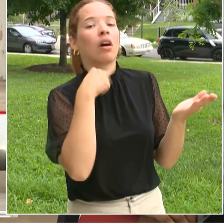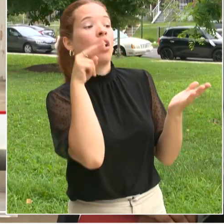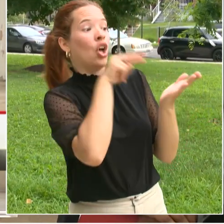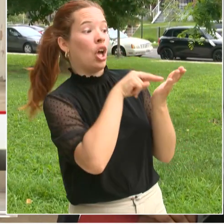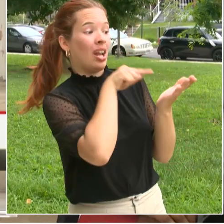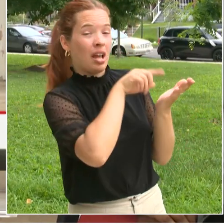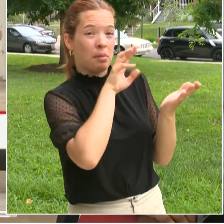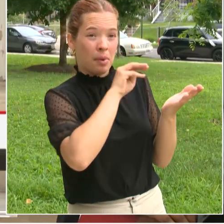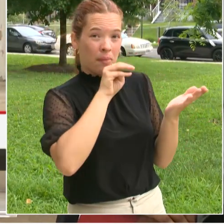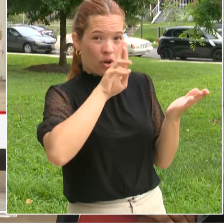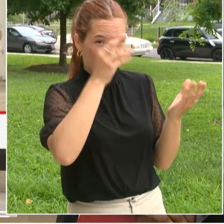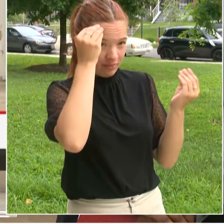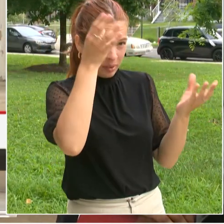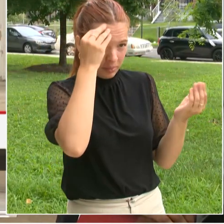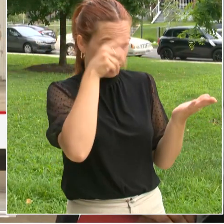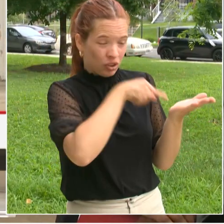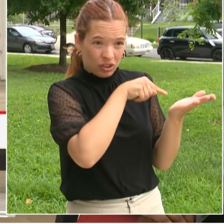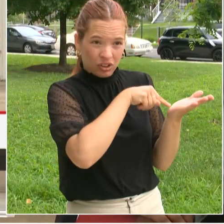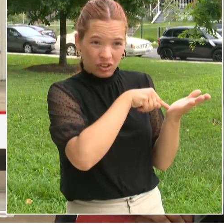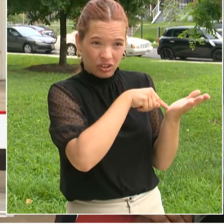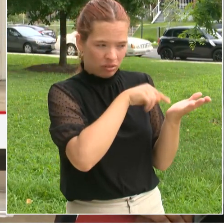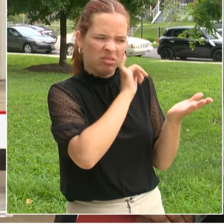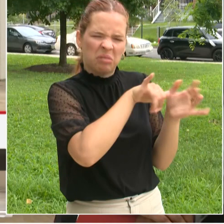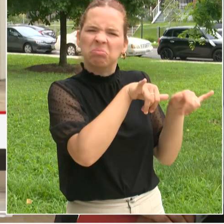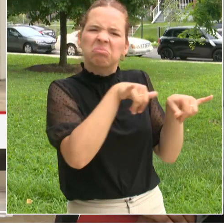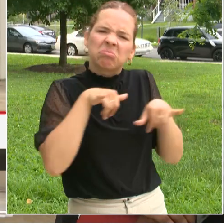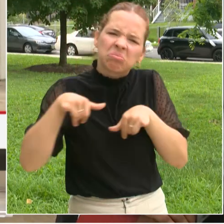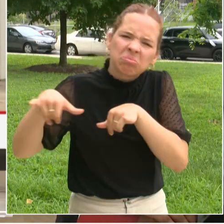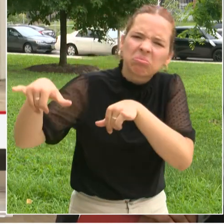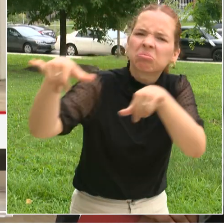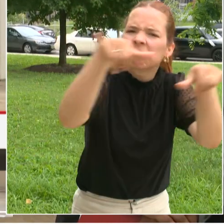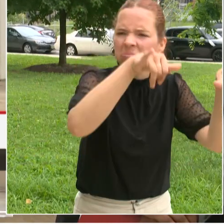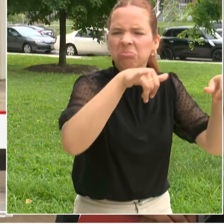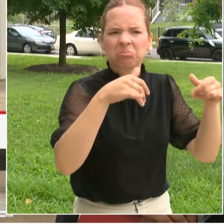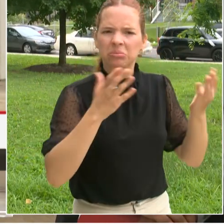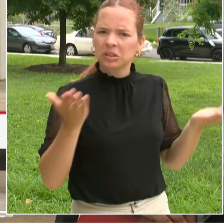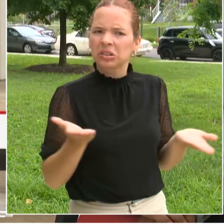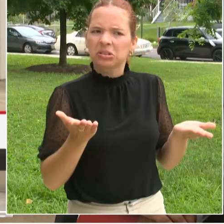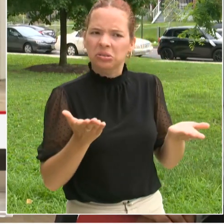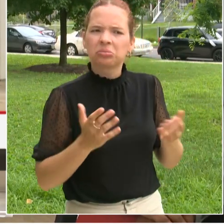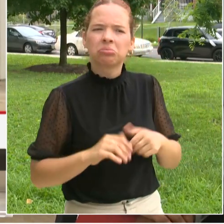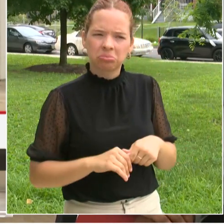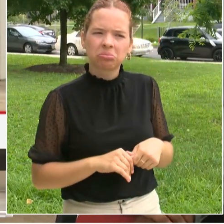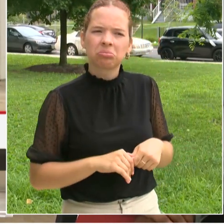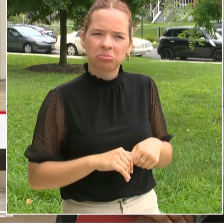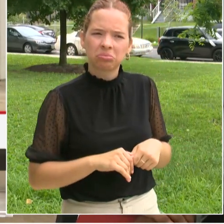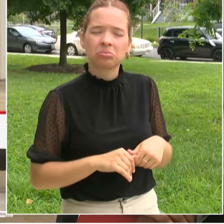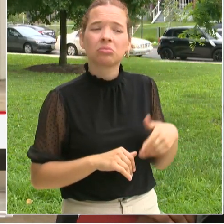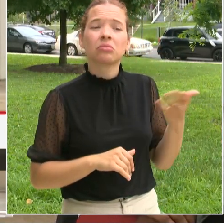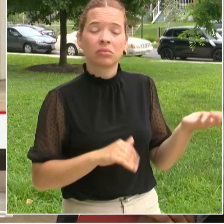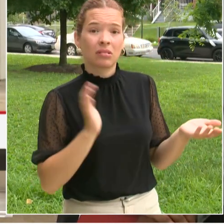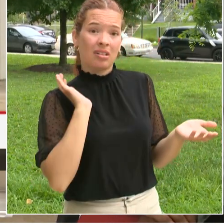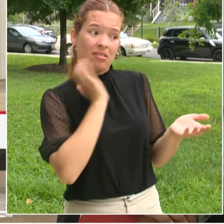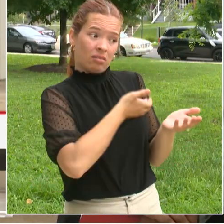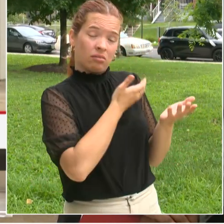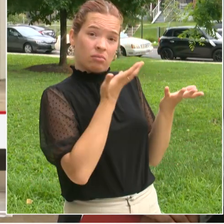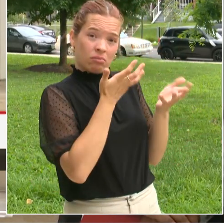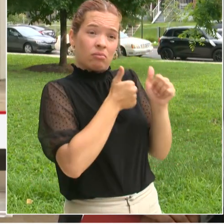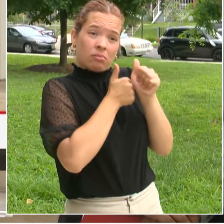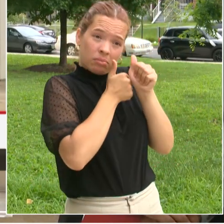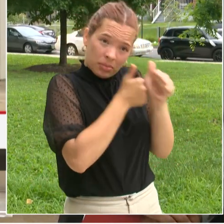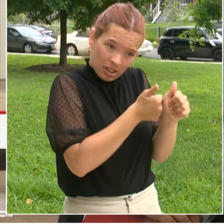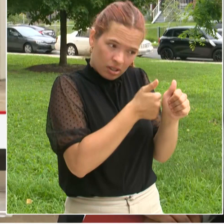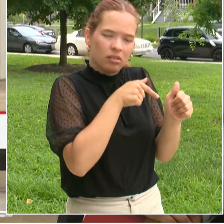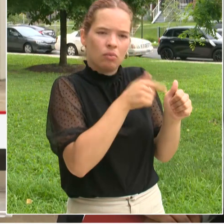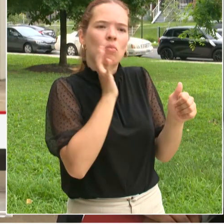So because we've updated the compliance definition we know that the overall percentage is going to look lower than it did at